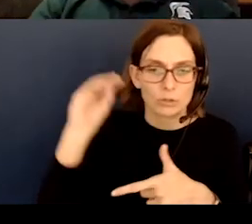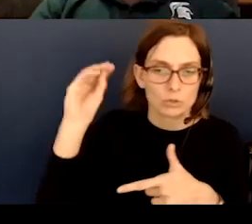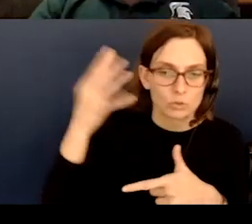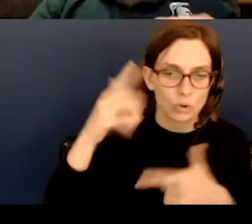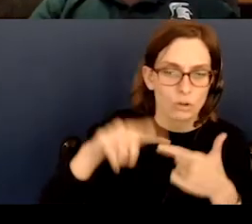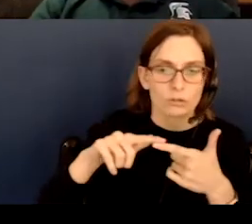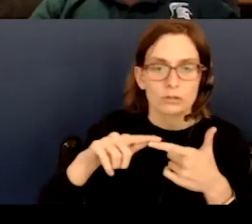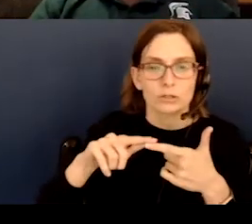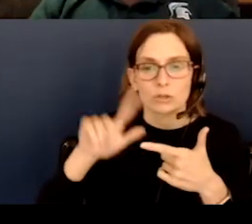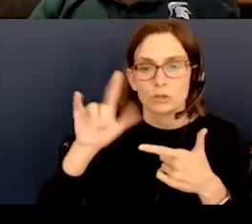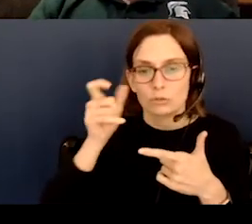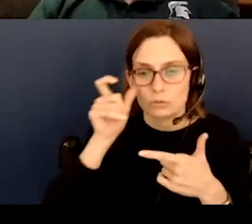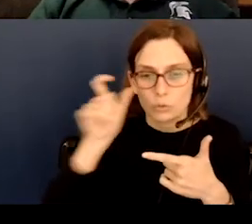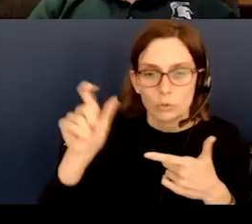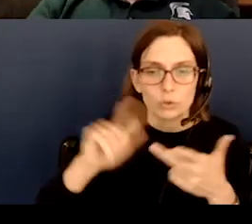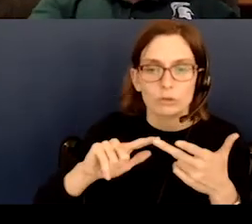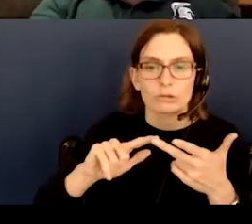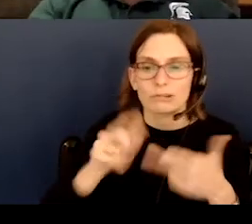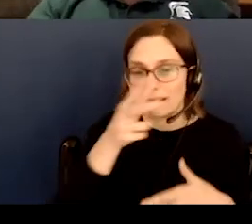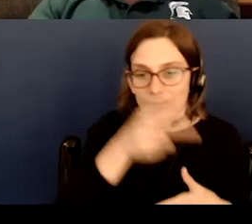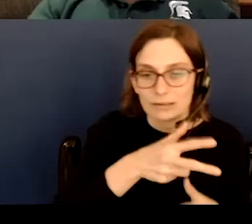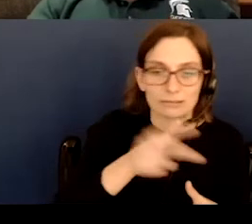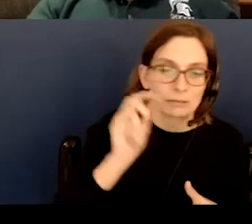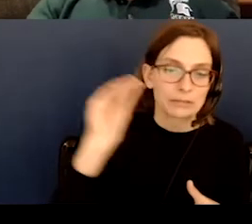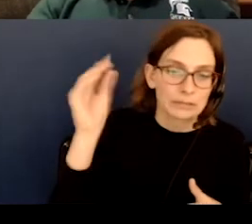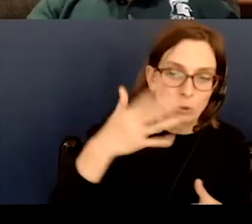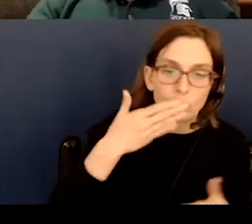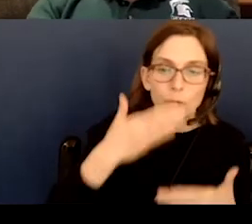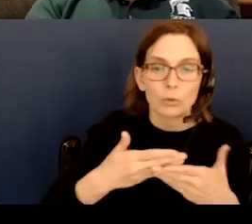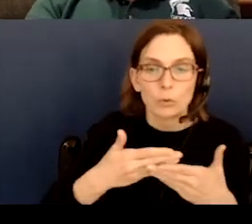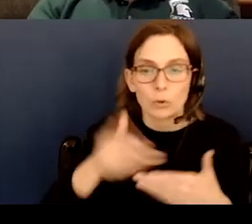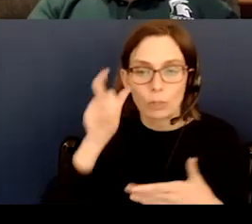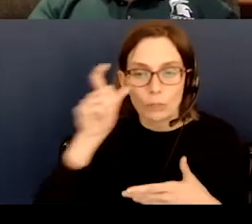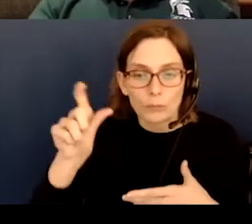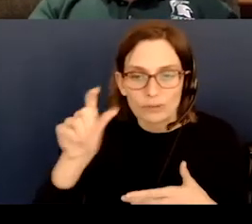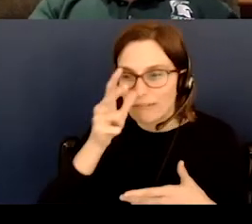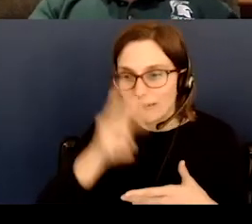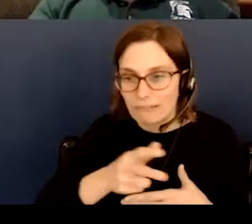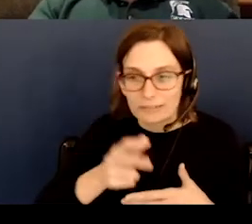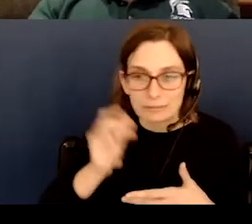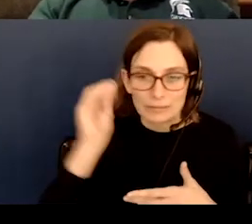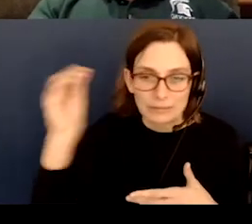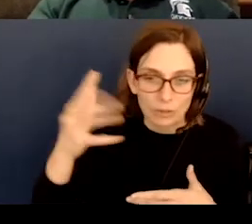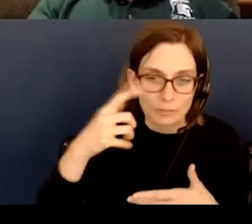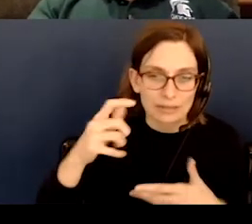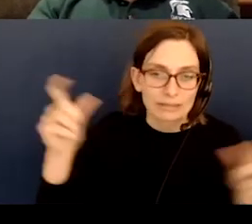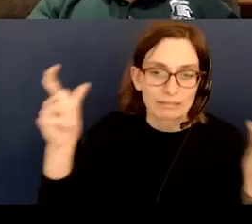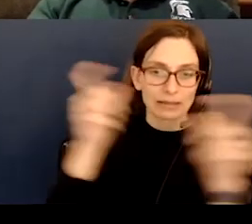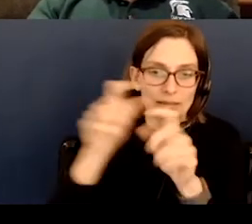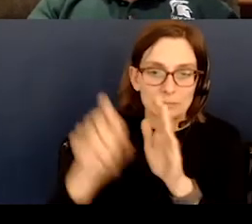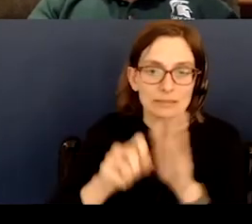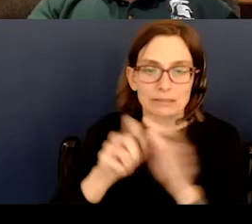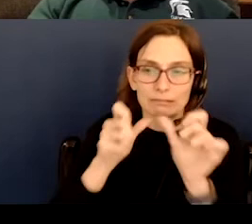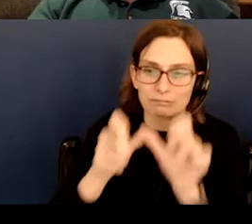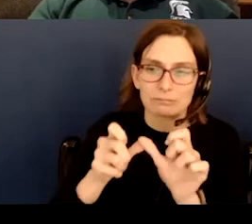be a crummy solar, a good lunar, and then a crummy solar, because the eclipse season lasts almost a month. But very